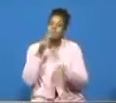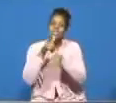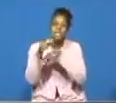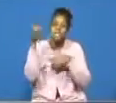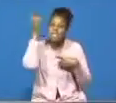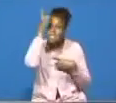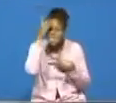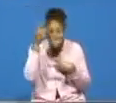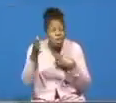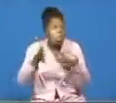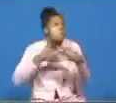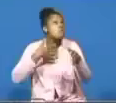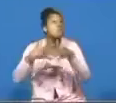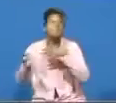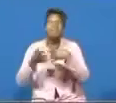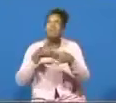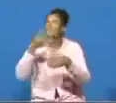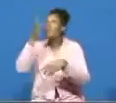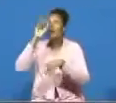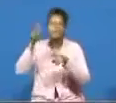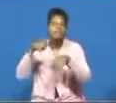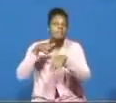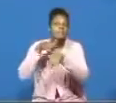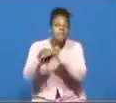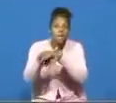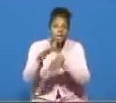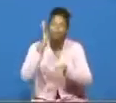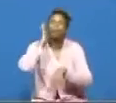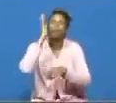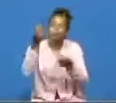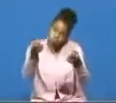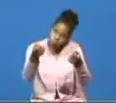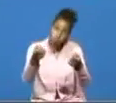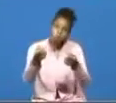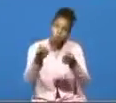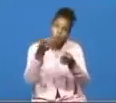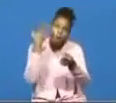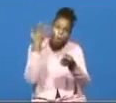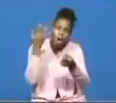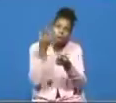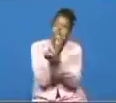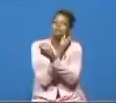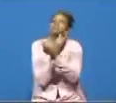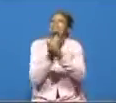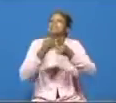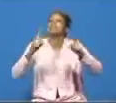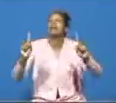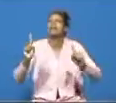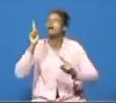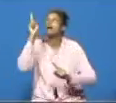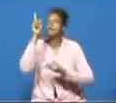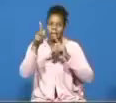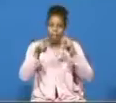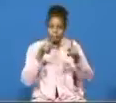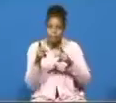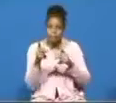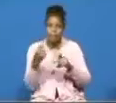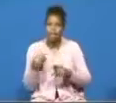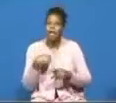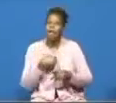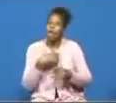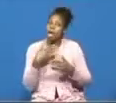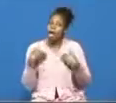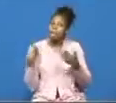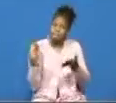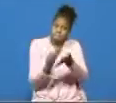brimstone whatever he must do he will do it for the deliverance of his people and we have